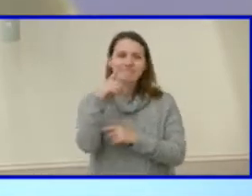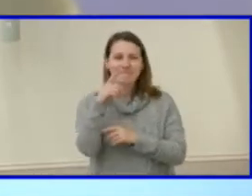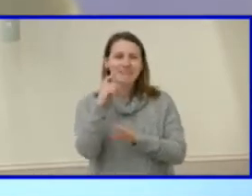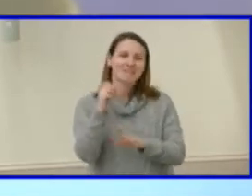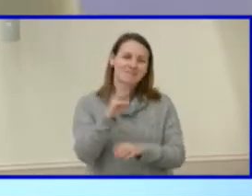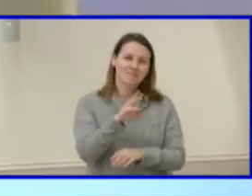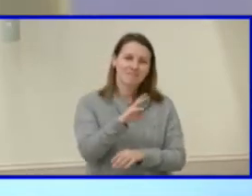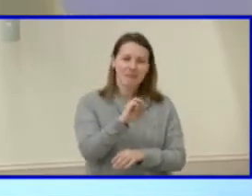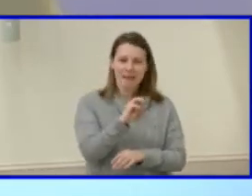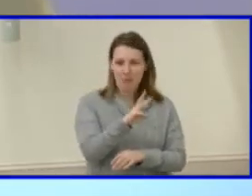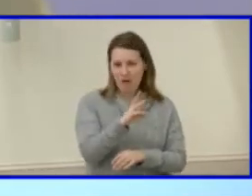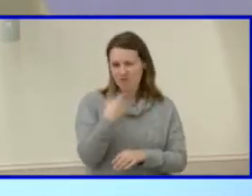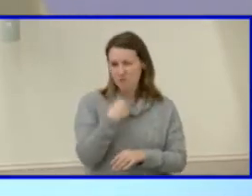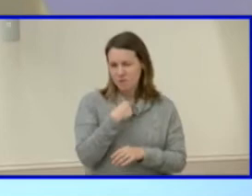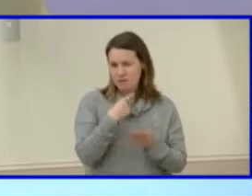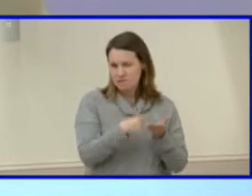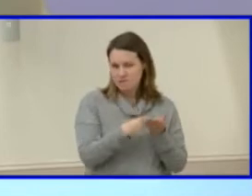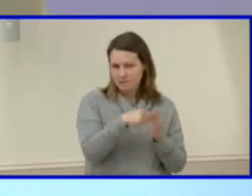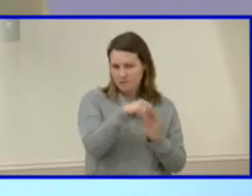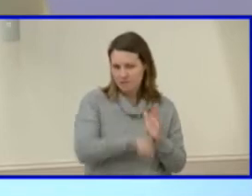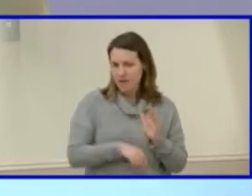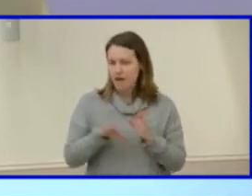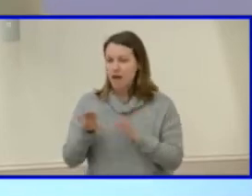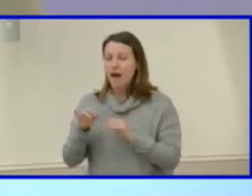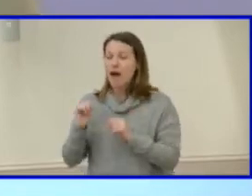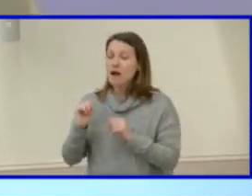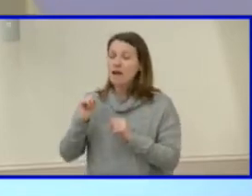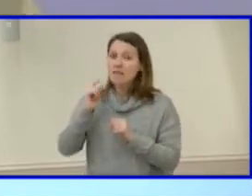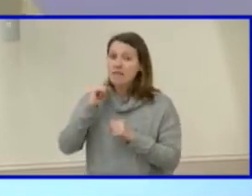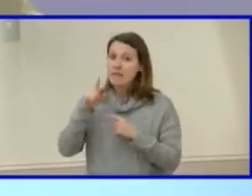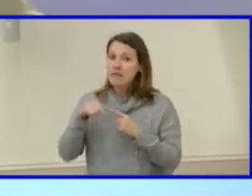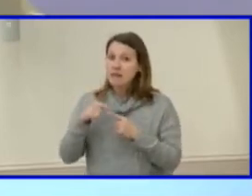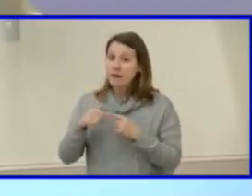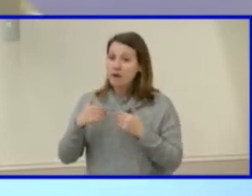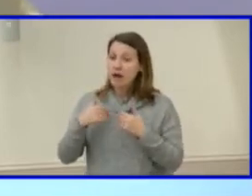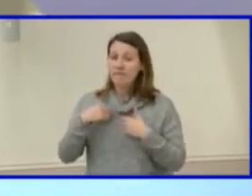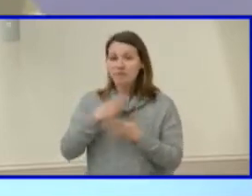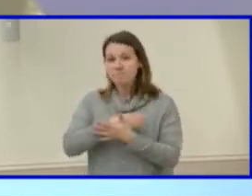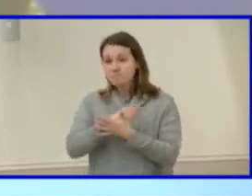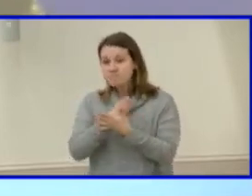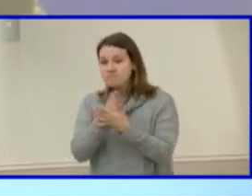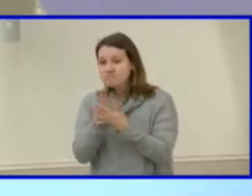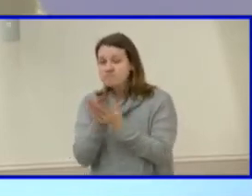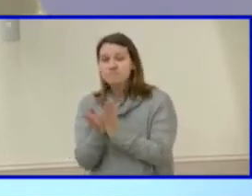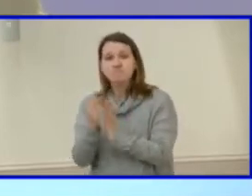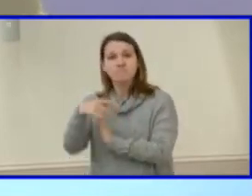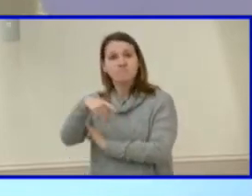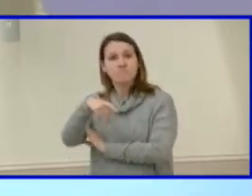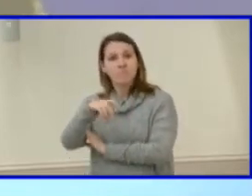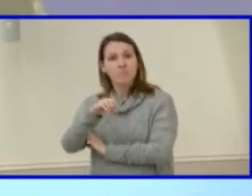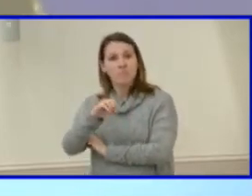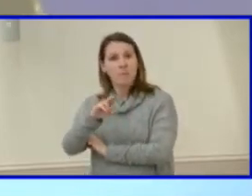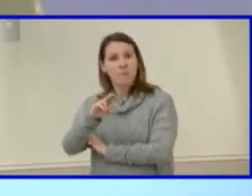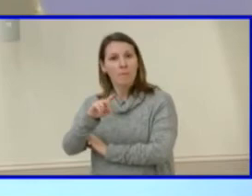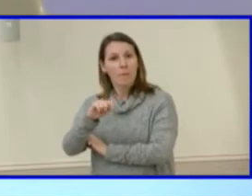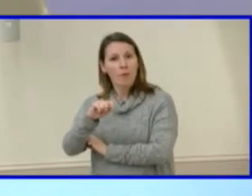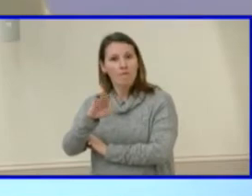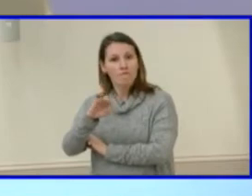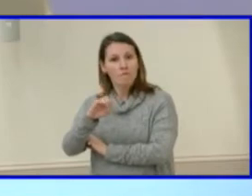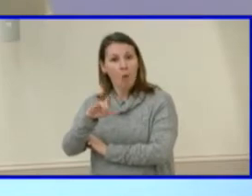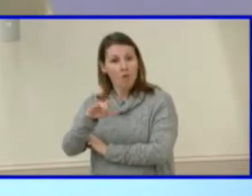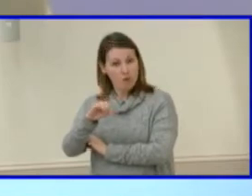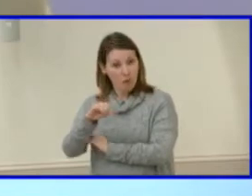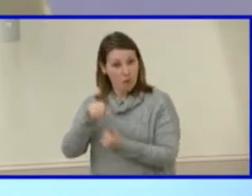we're talking about this, the possibility of having a portfolio type approach to the